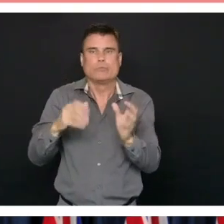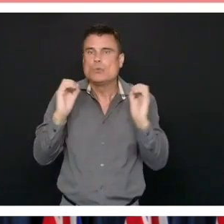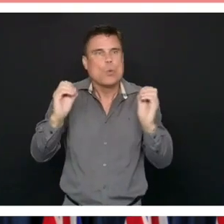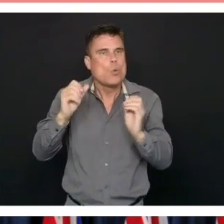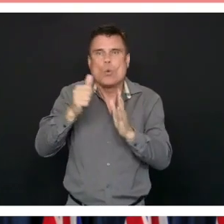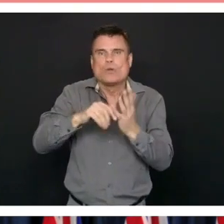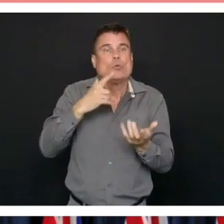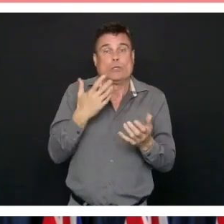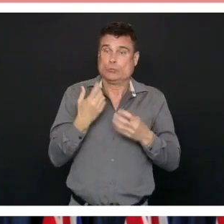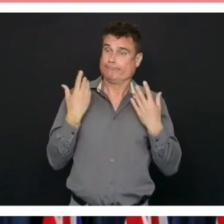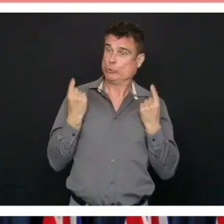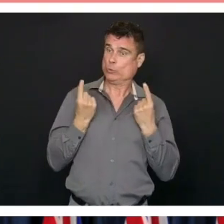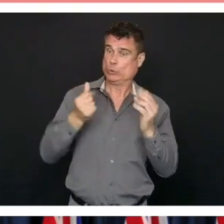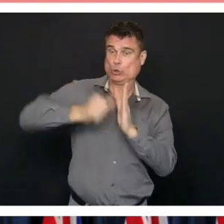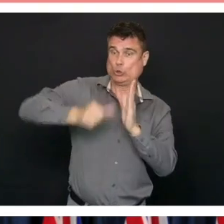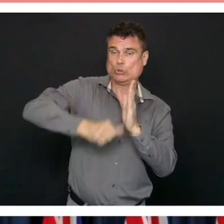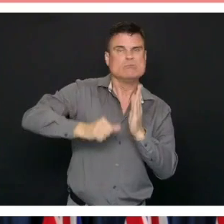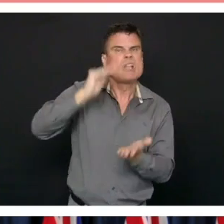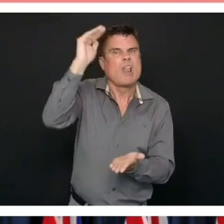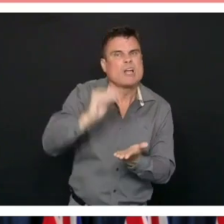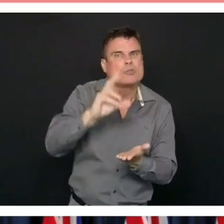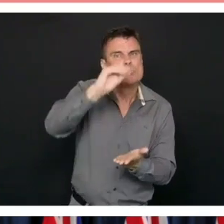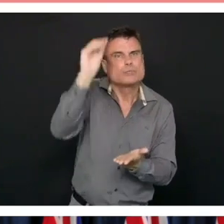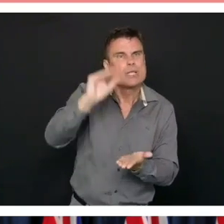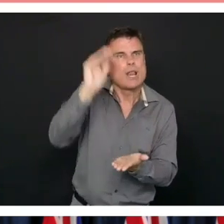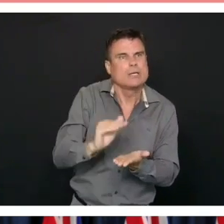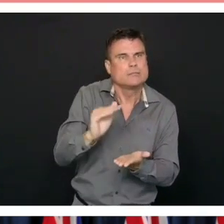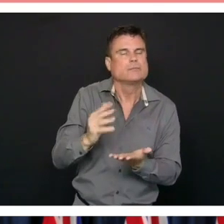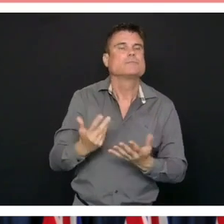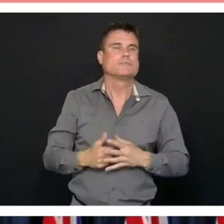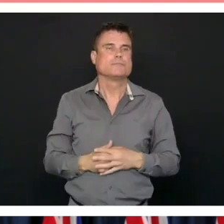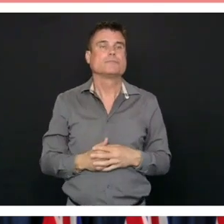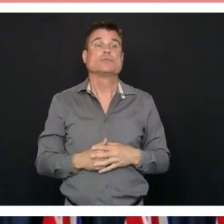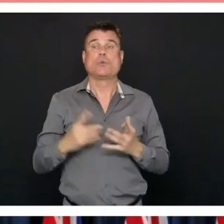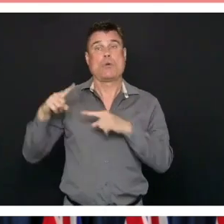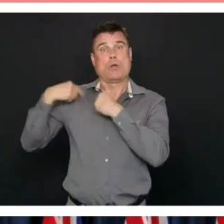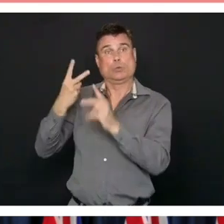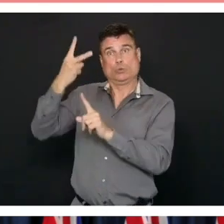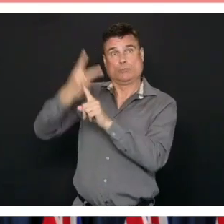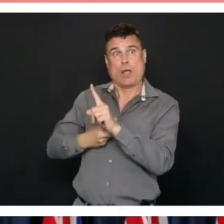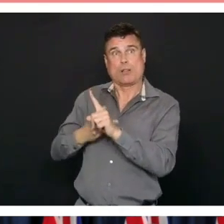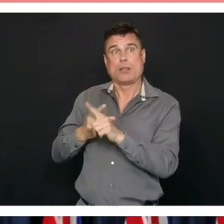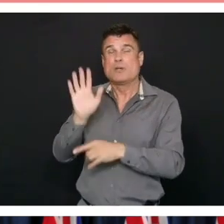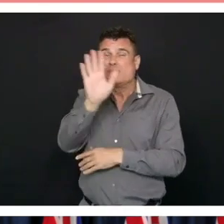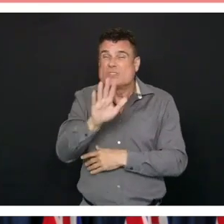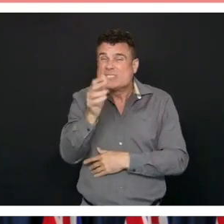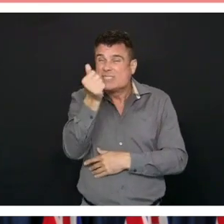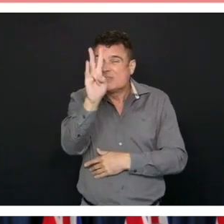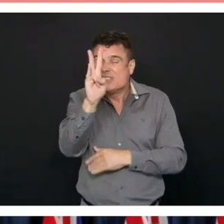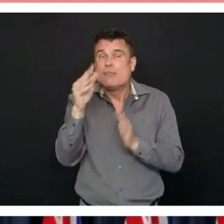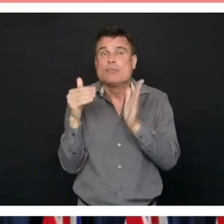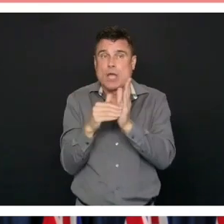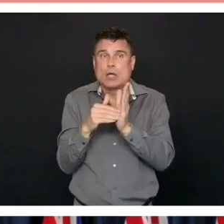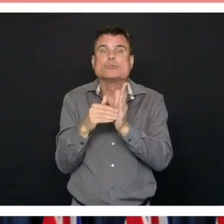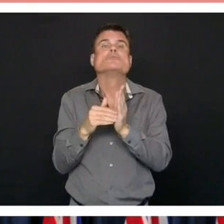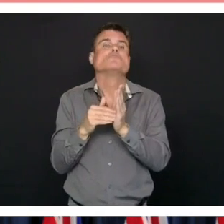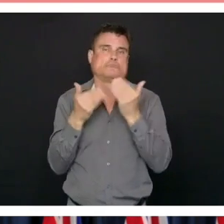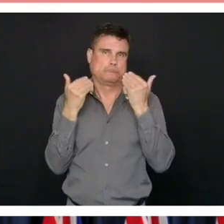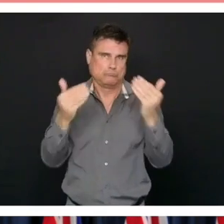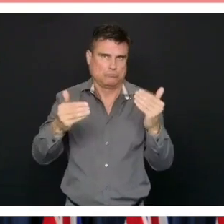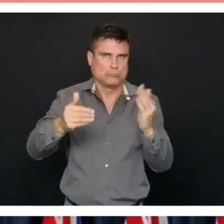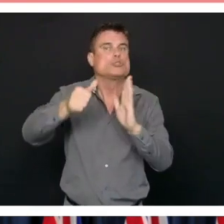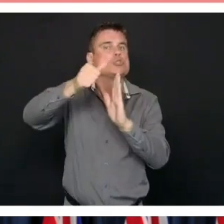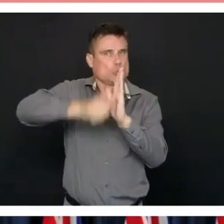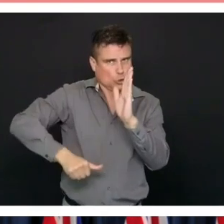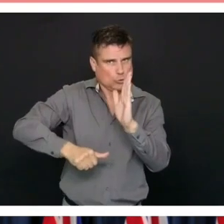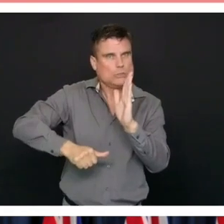,300 surgeries that are urgent have been conducted in this time. We've continued to provide urgent and emergent surgery or